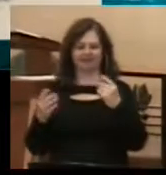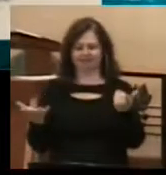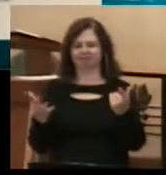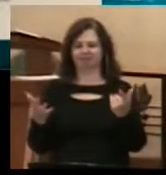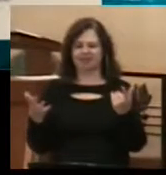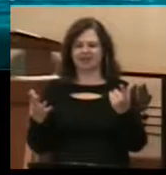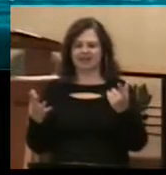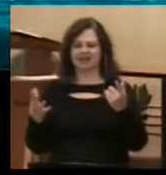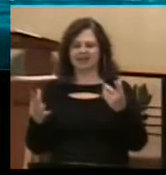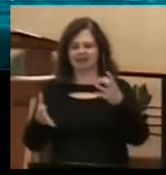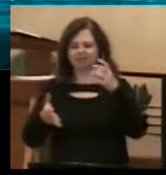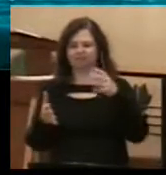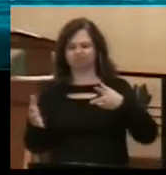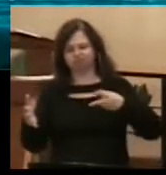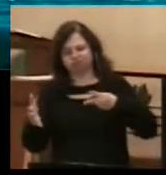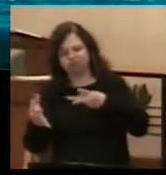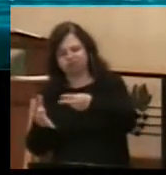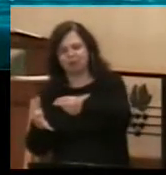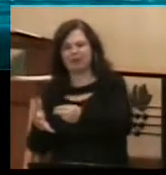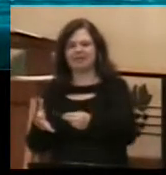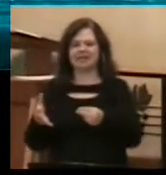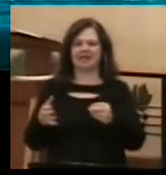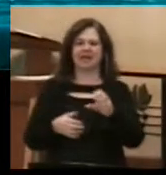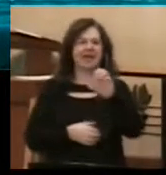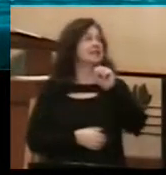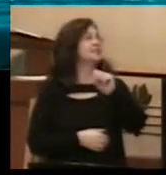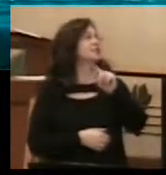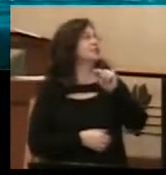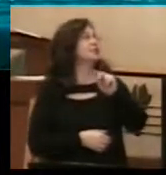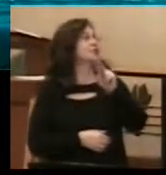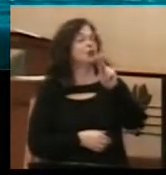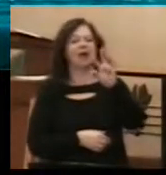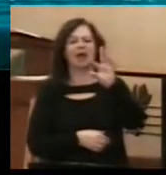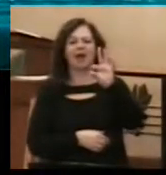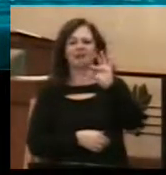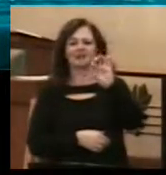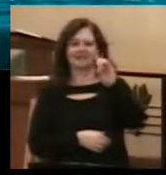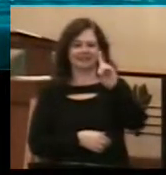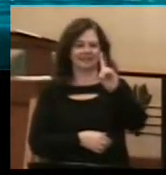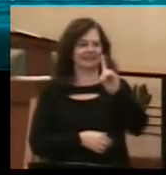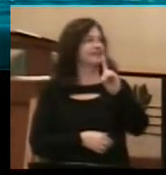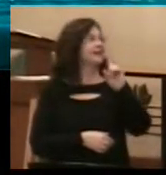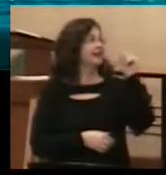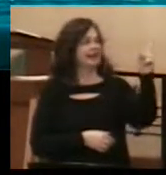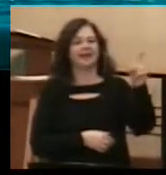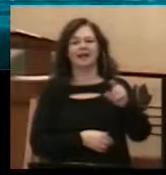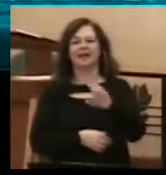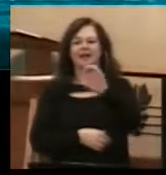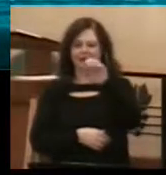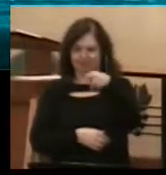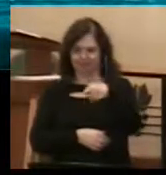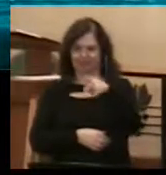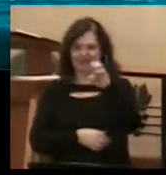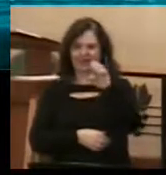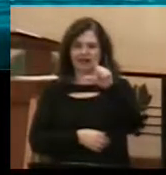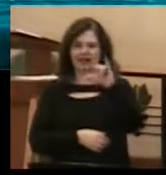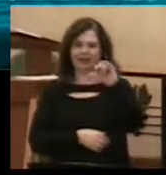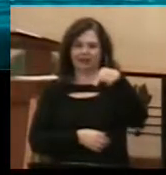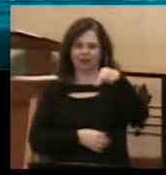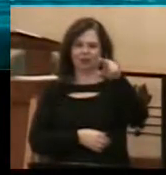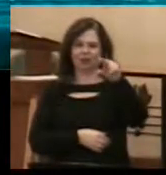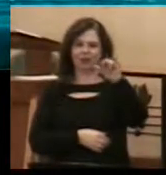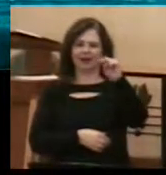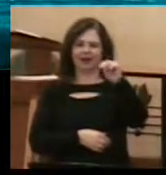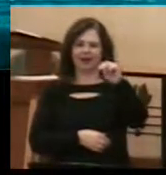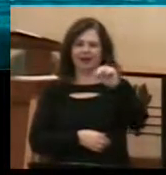and mounted, and it was on display at a local bar in Pelican Rapids for many decades. It was